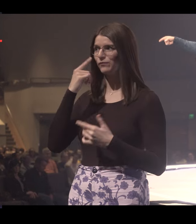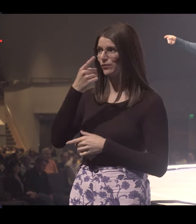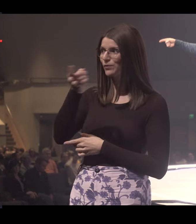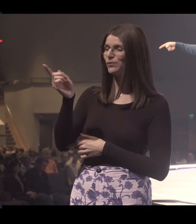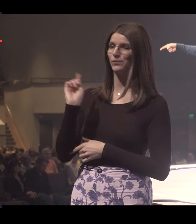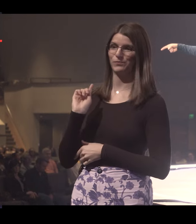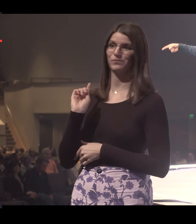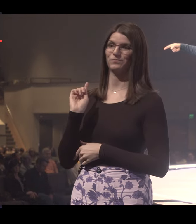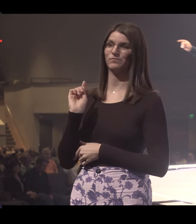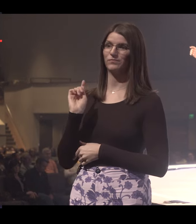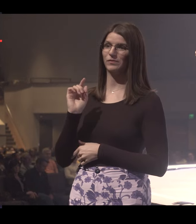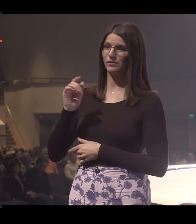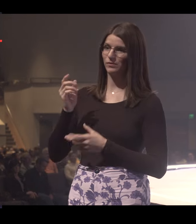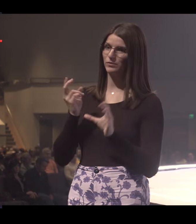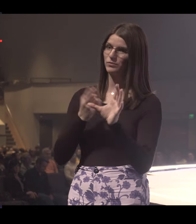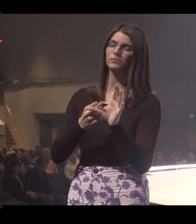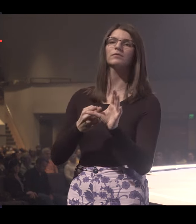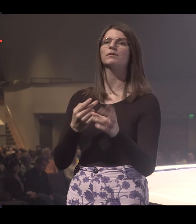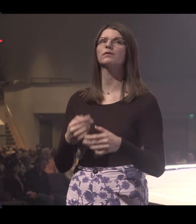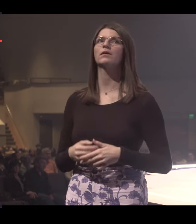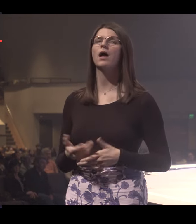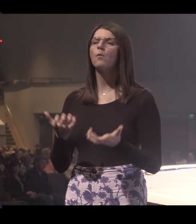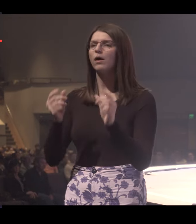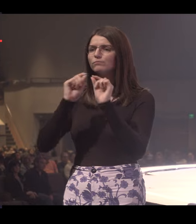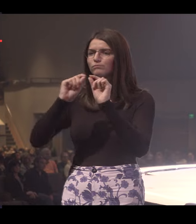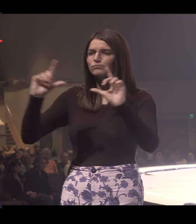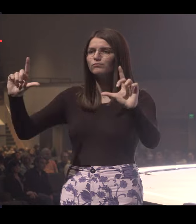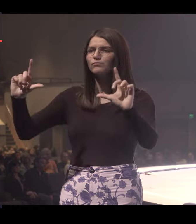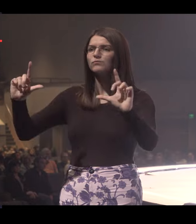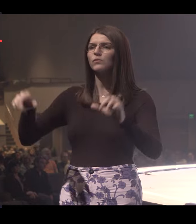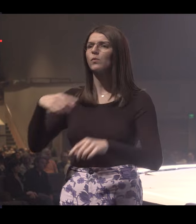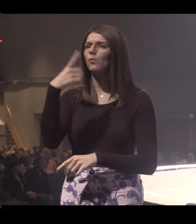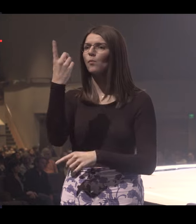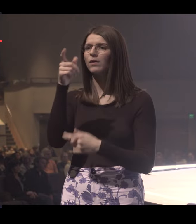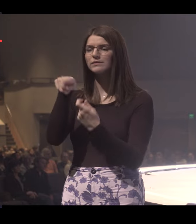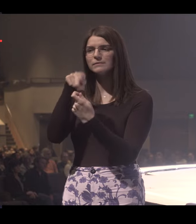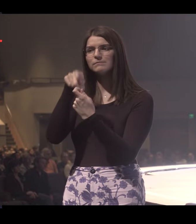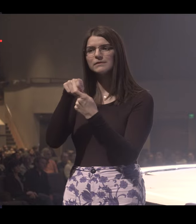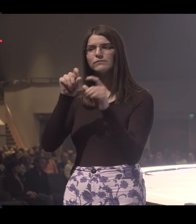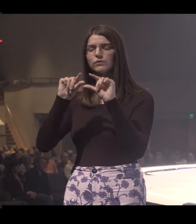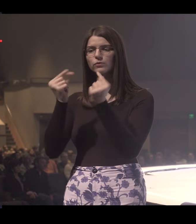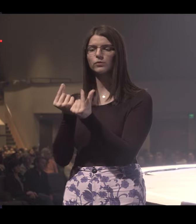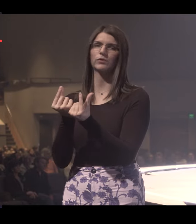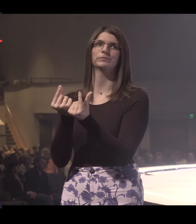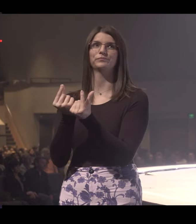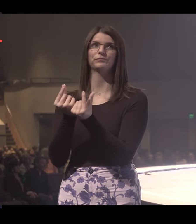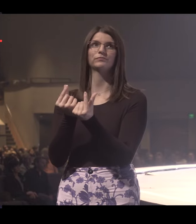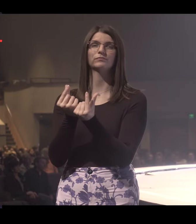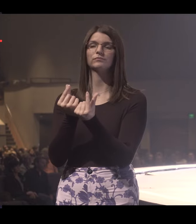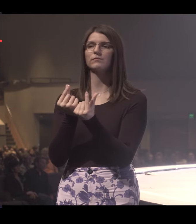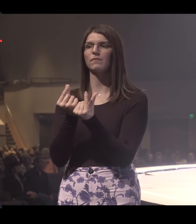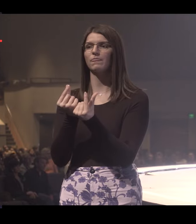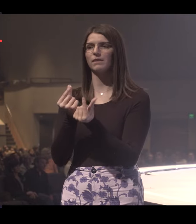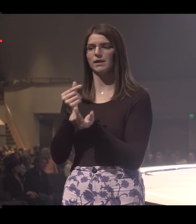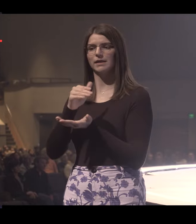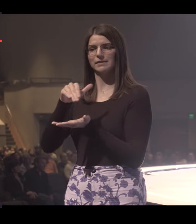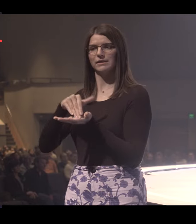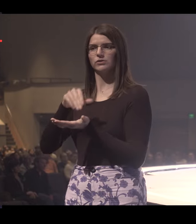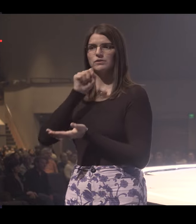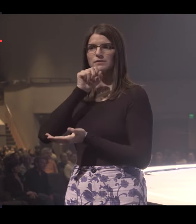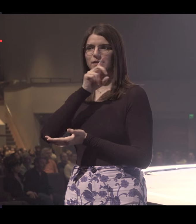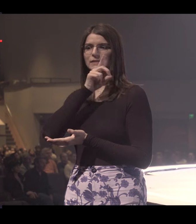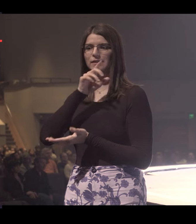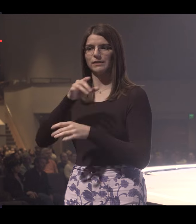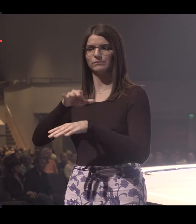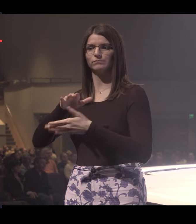for you if you're not in one yet. In fact, I want to zoom in on one specific group that meets around our central